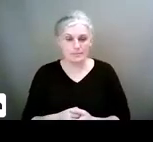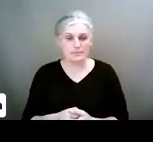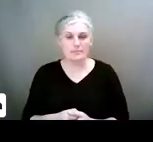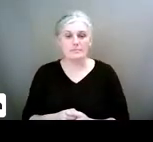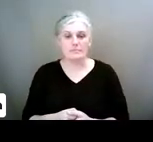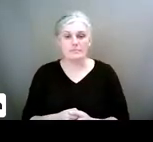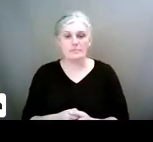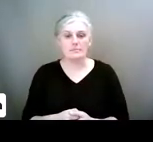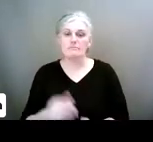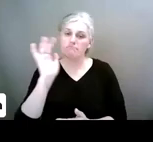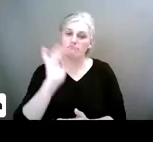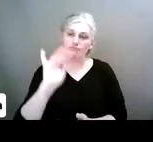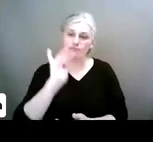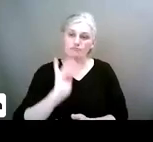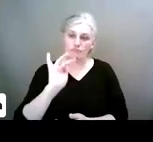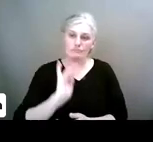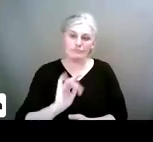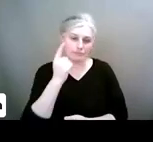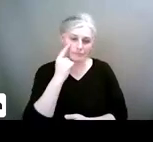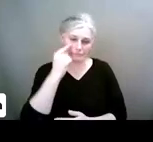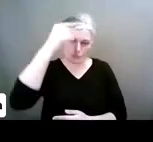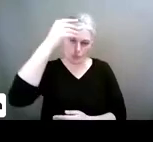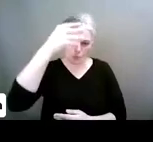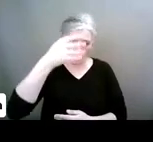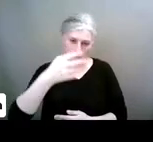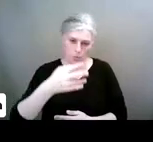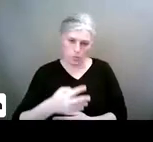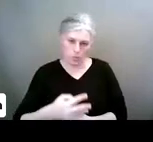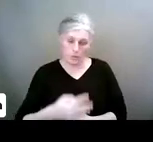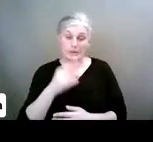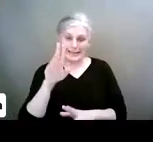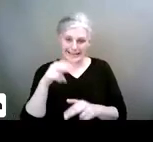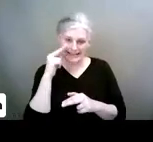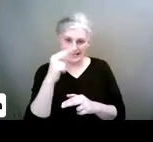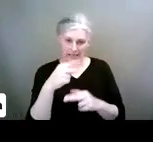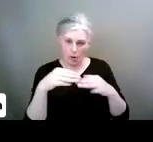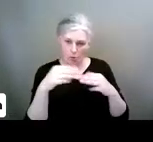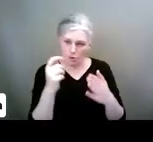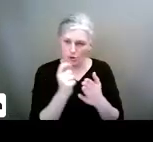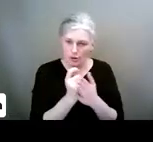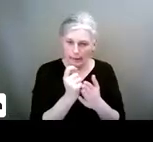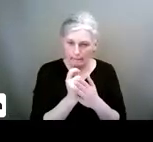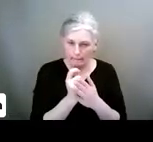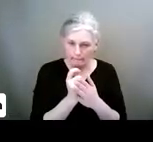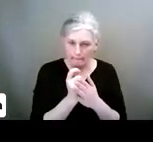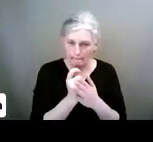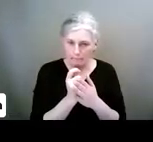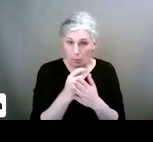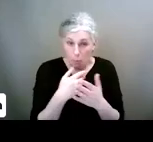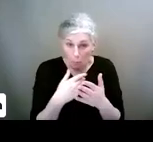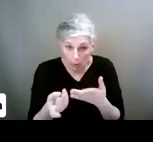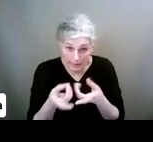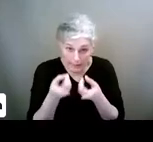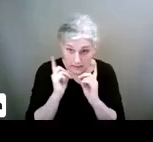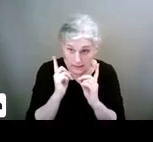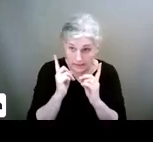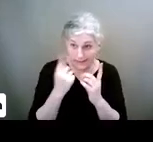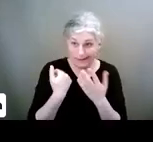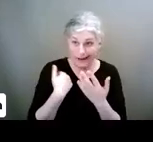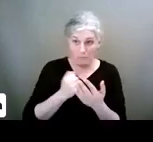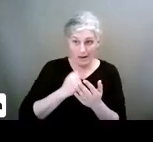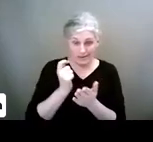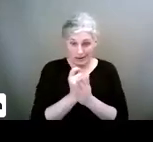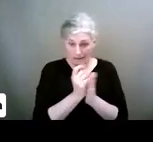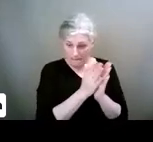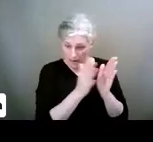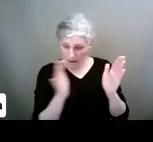So just scrolling down there a little bit more. You can see the amount, you know, how much time, what I do, how I spend my time. And you